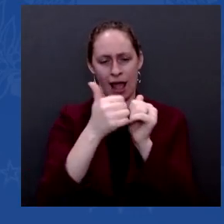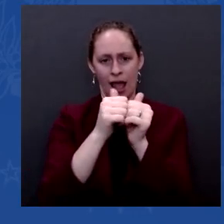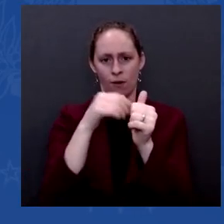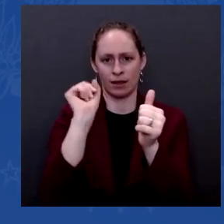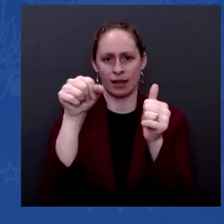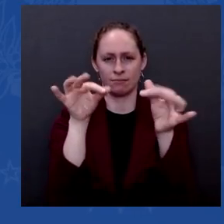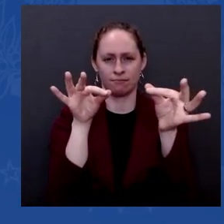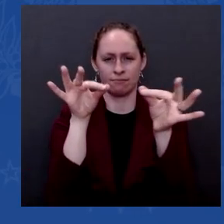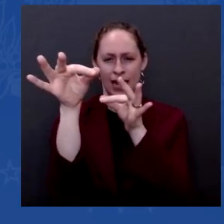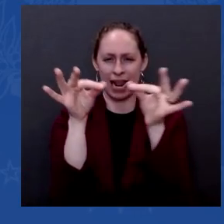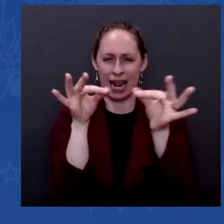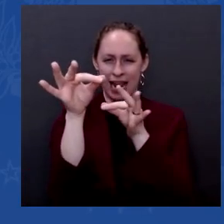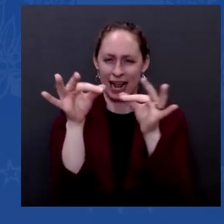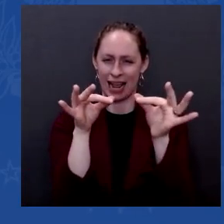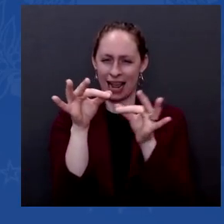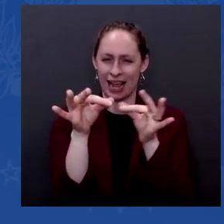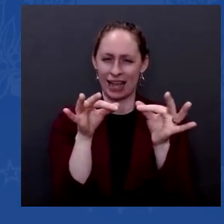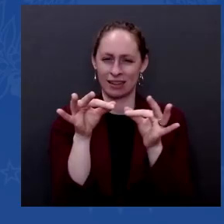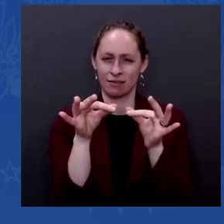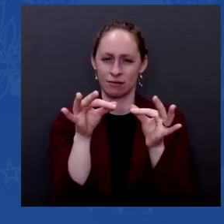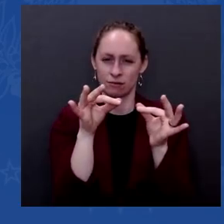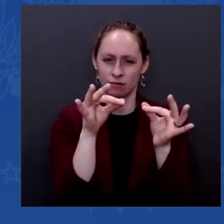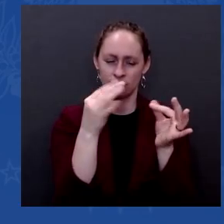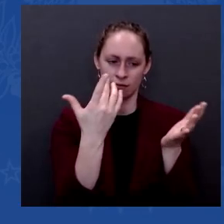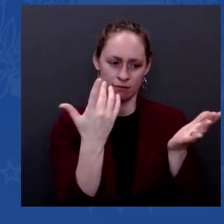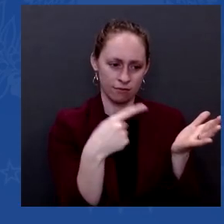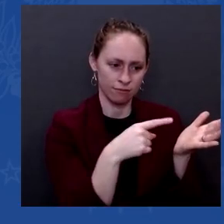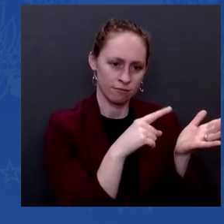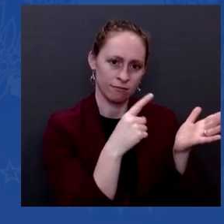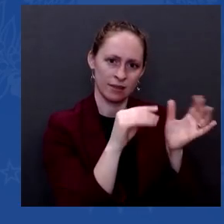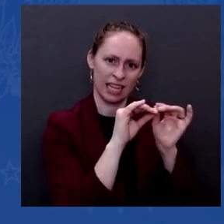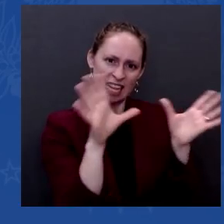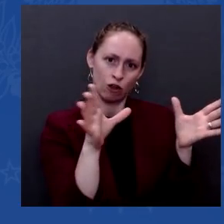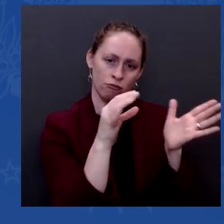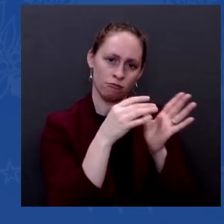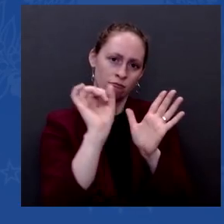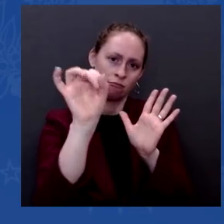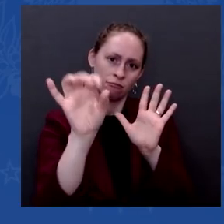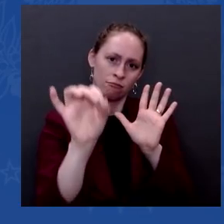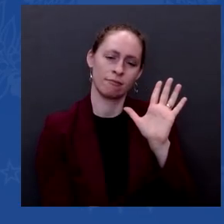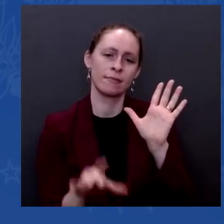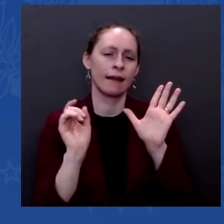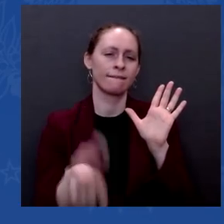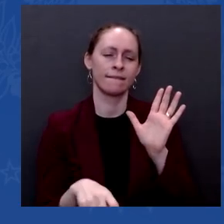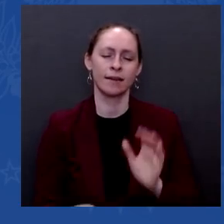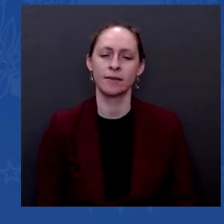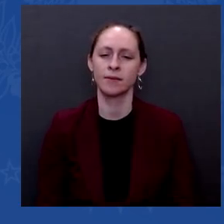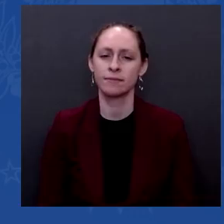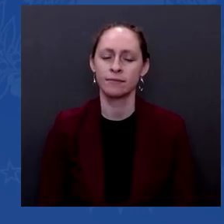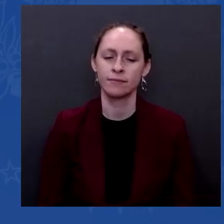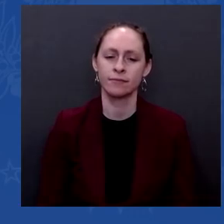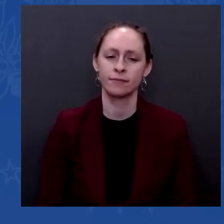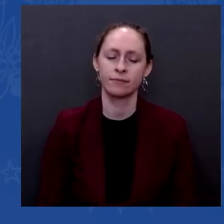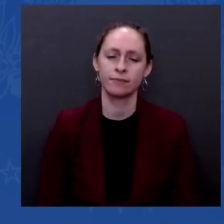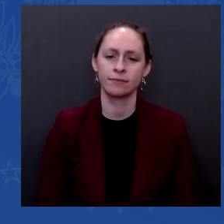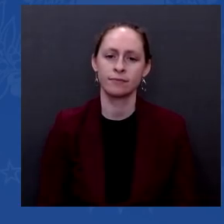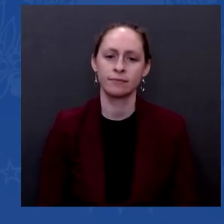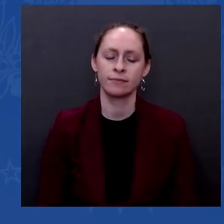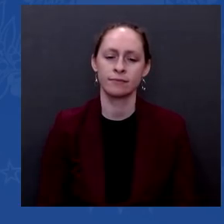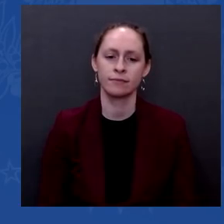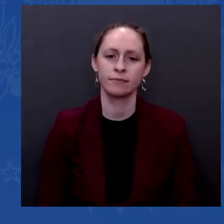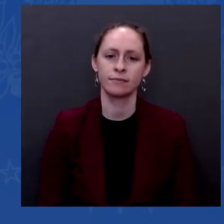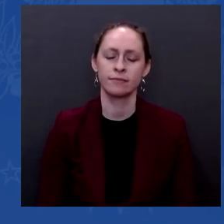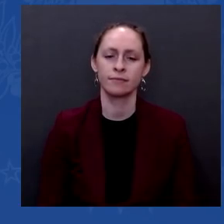But look, I think that it's a little bit like saying when we went through the whole issue of how to deal with polio and the polio